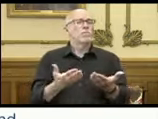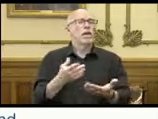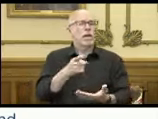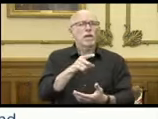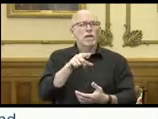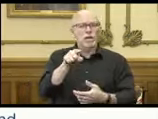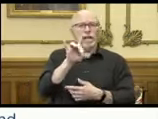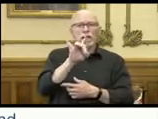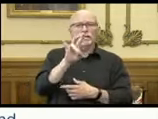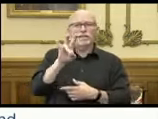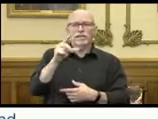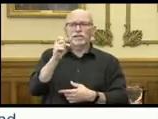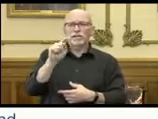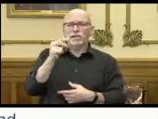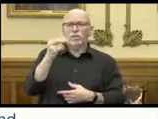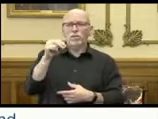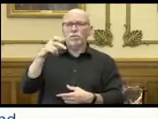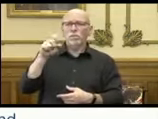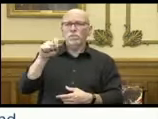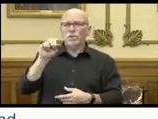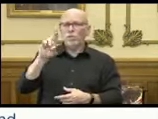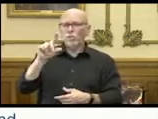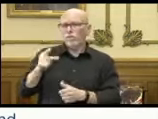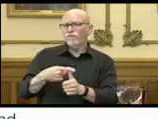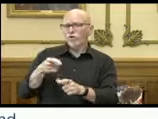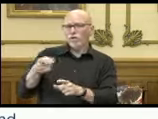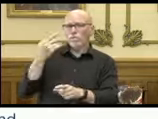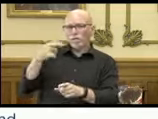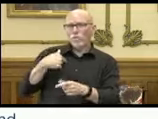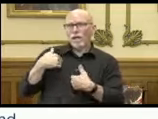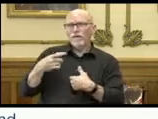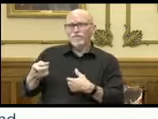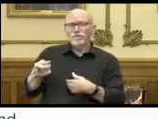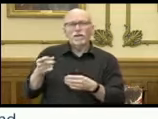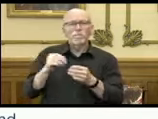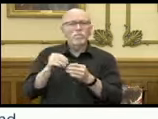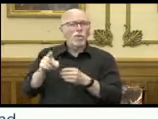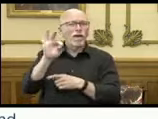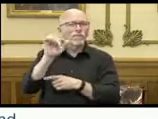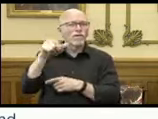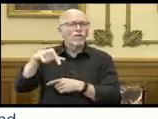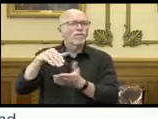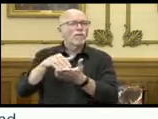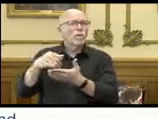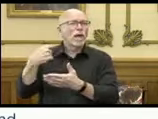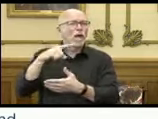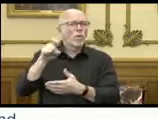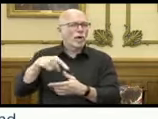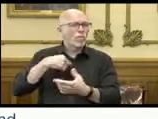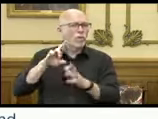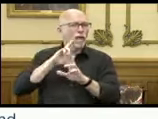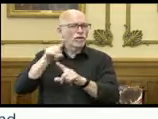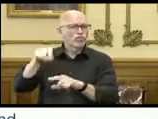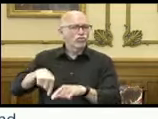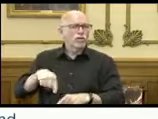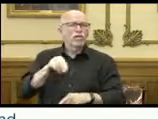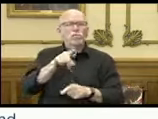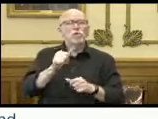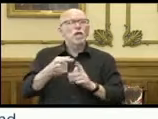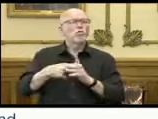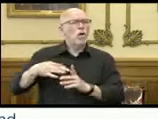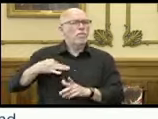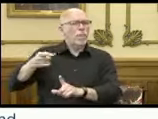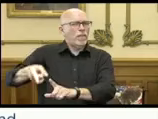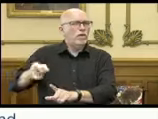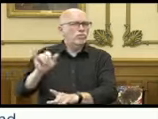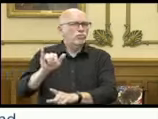go to 877gethope.org because we also have some frequently asked questions that we've answered and you can also begin the application